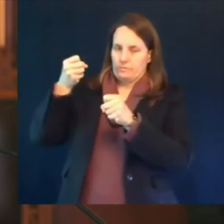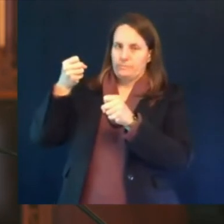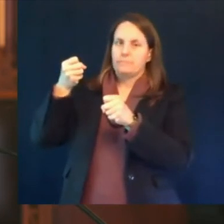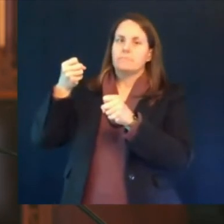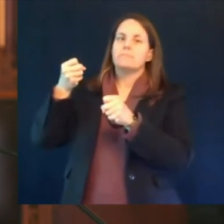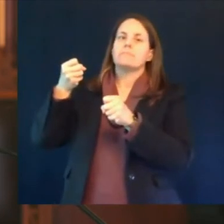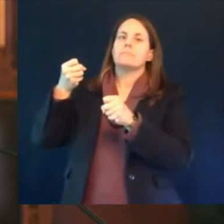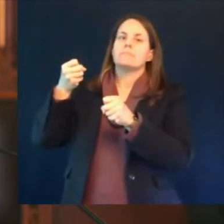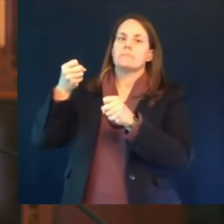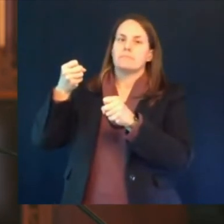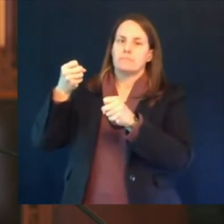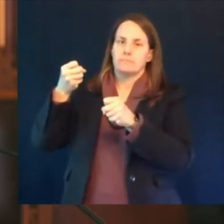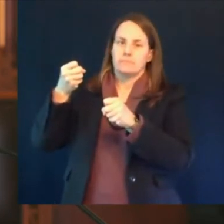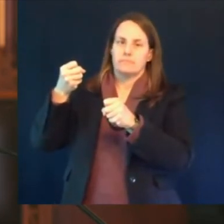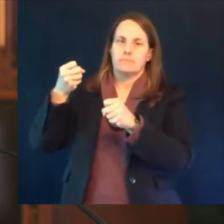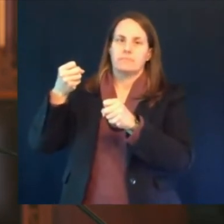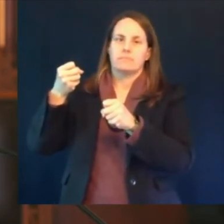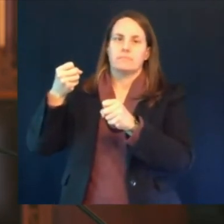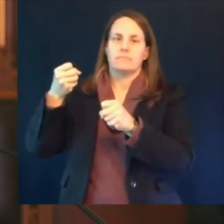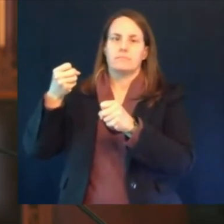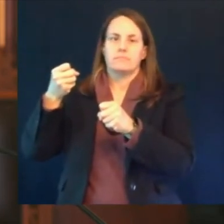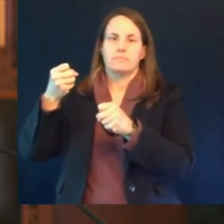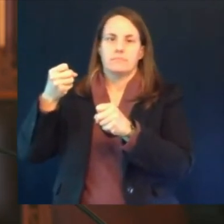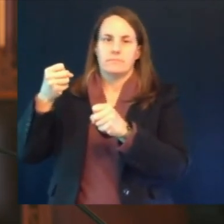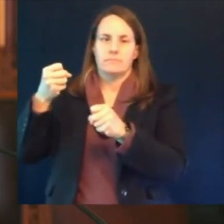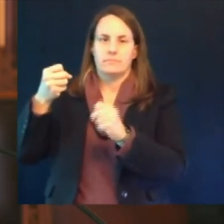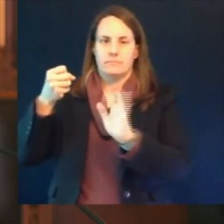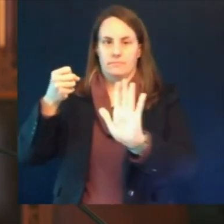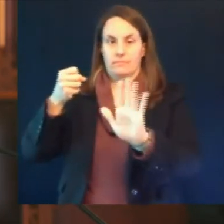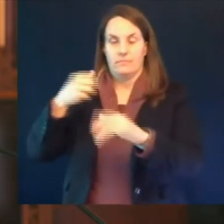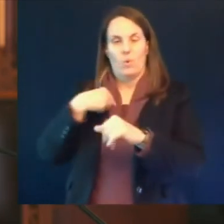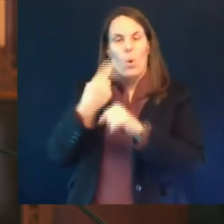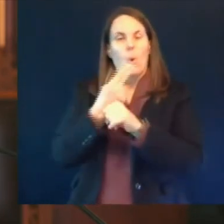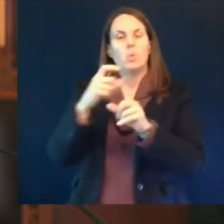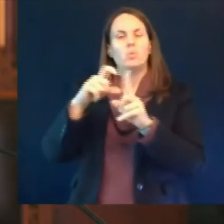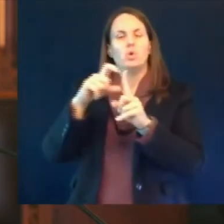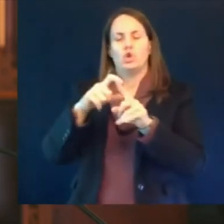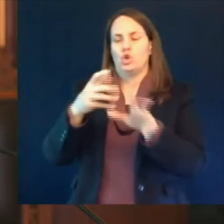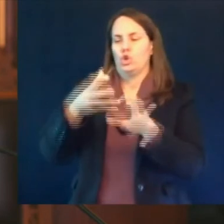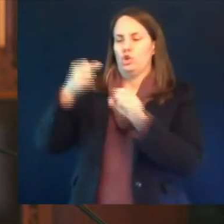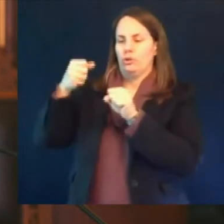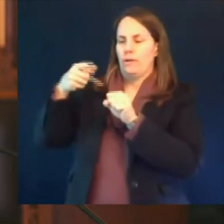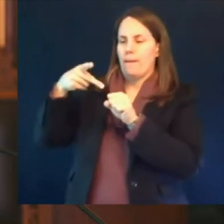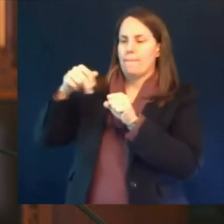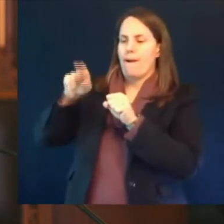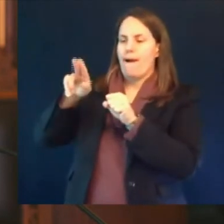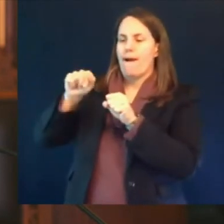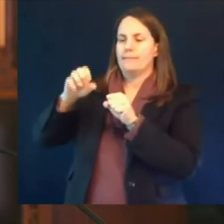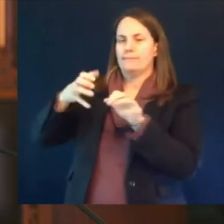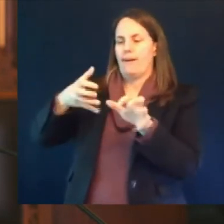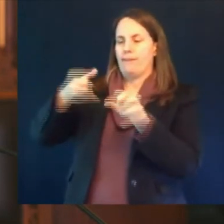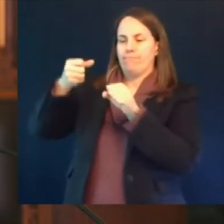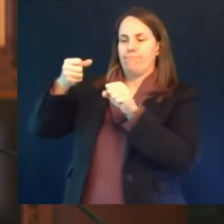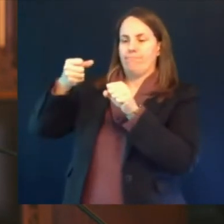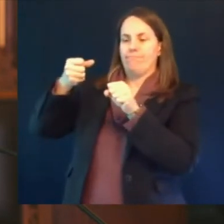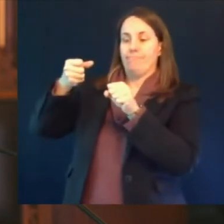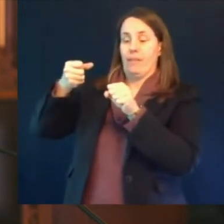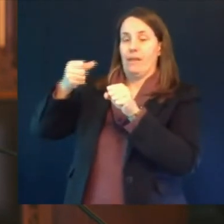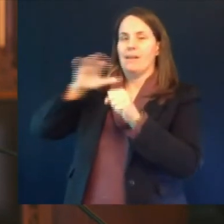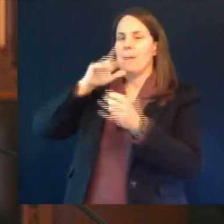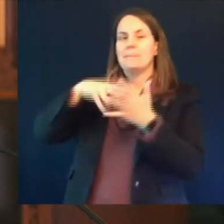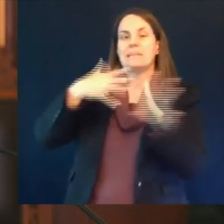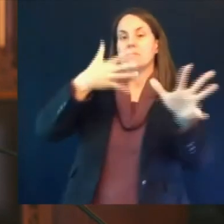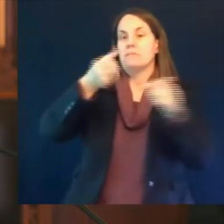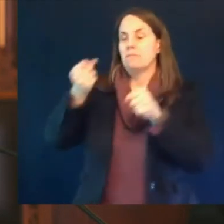the activities that we've described both in establishing if there's additional cases of the